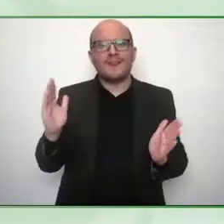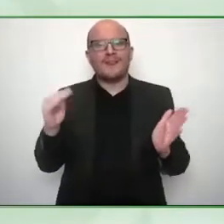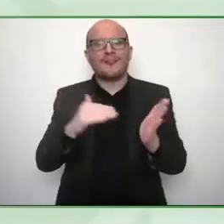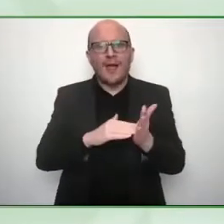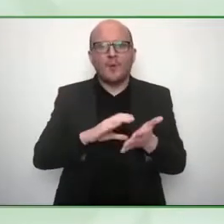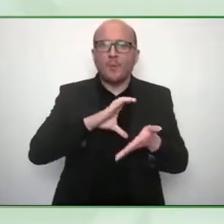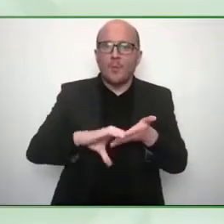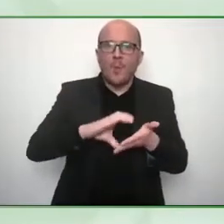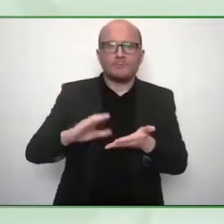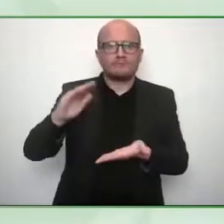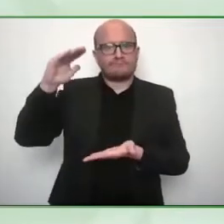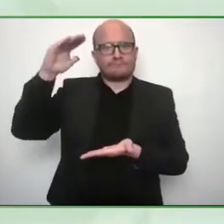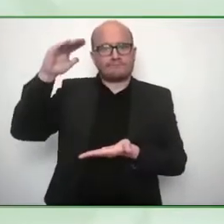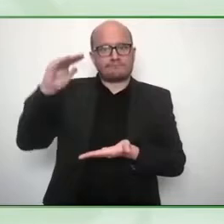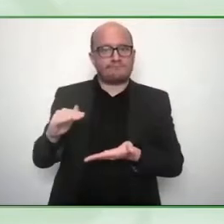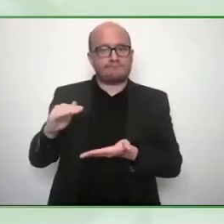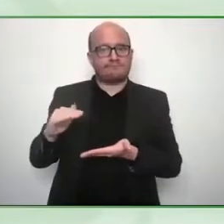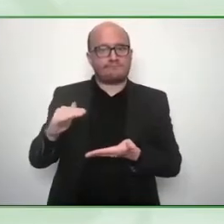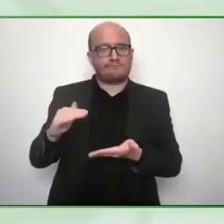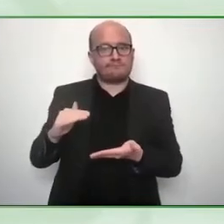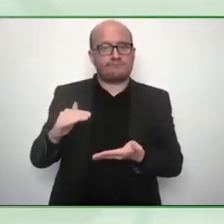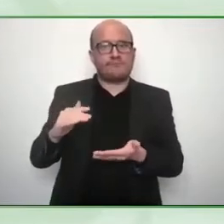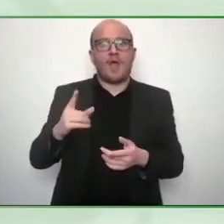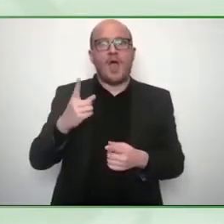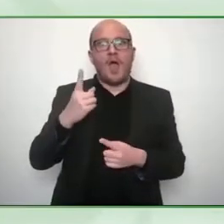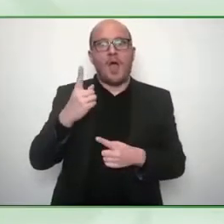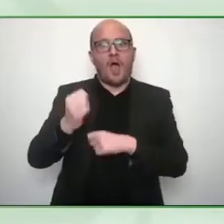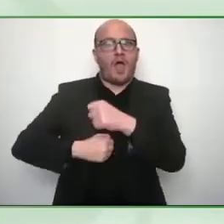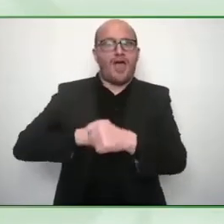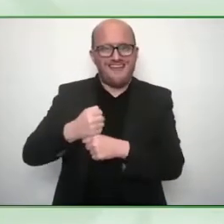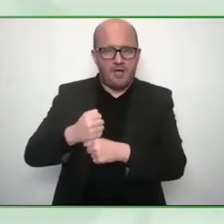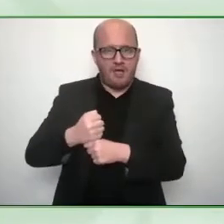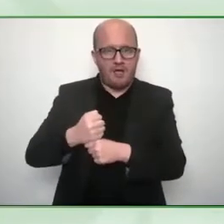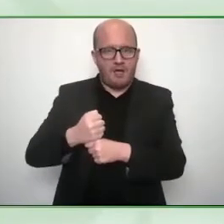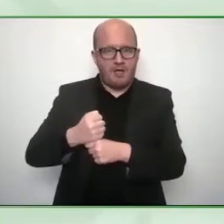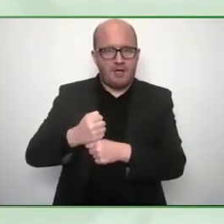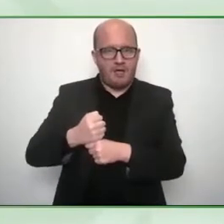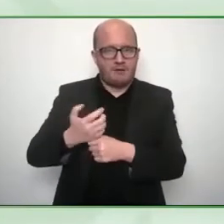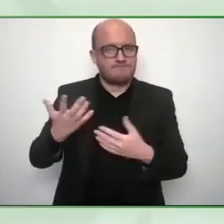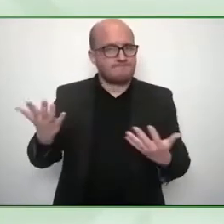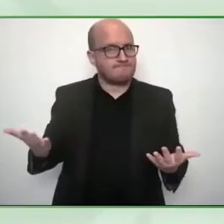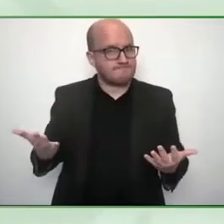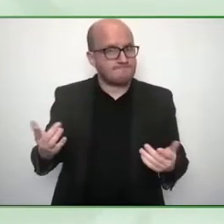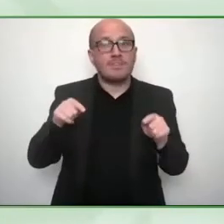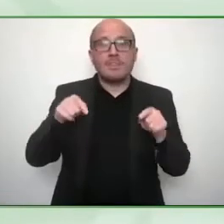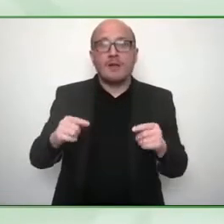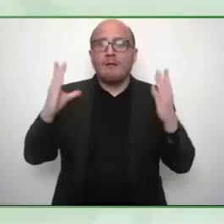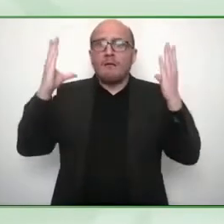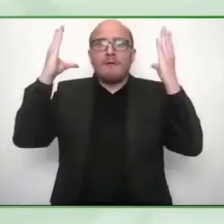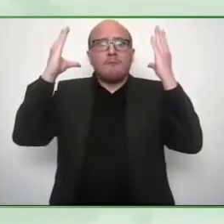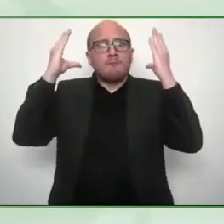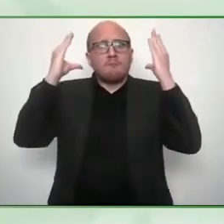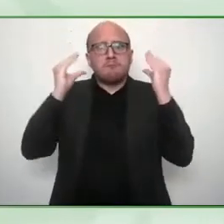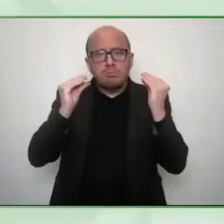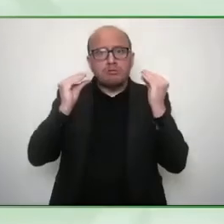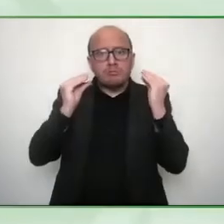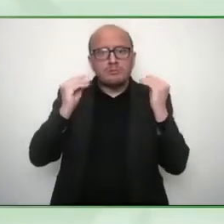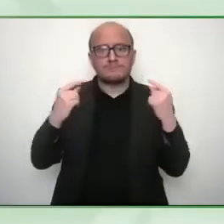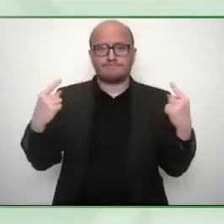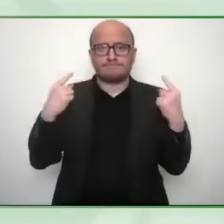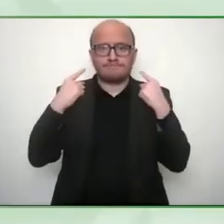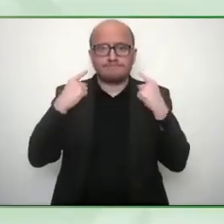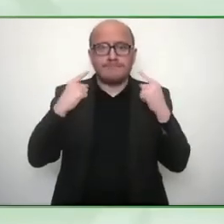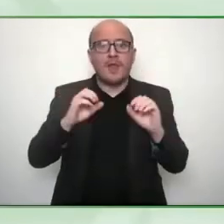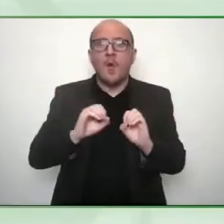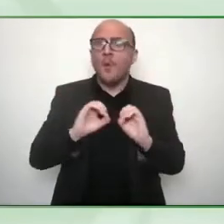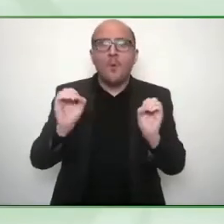untreated hearing loss is the number one modifiable risk factor for all cause dementia so there